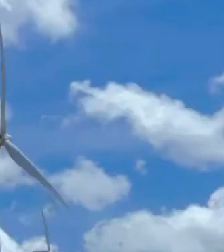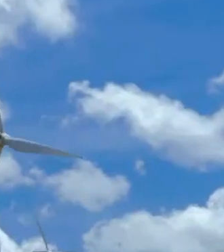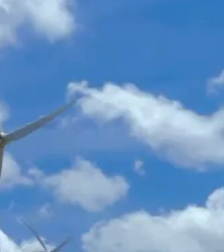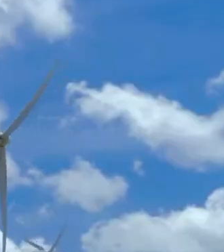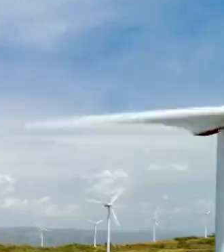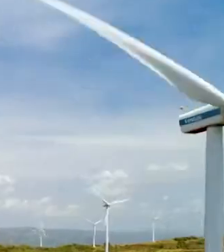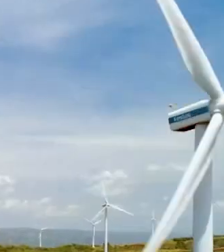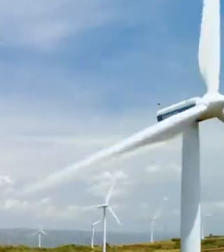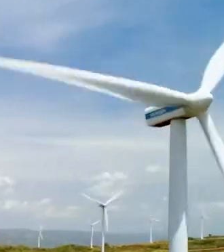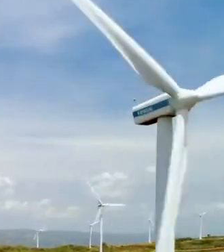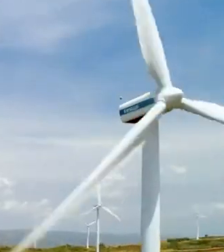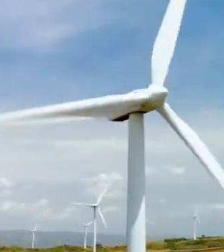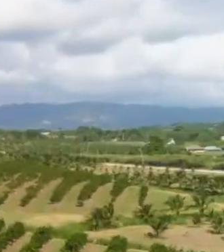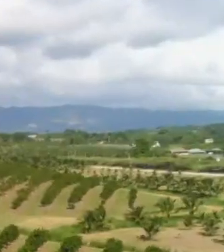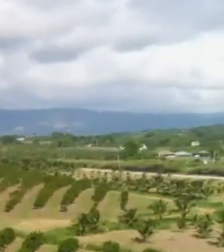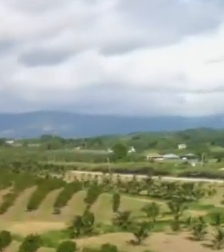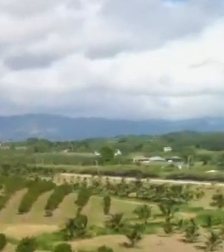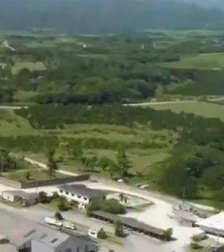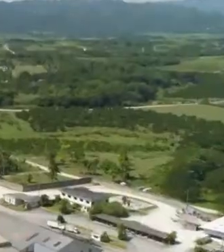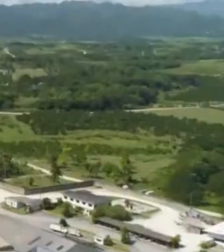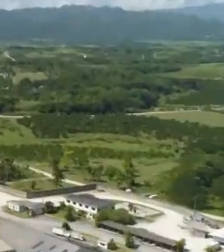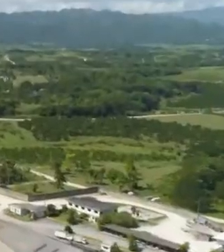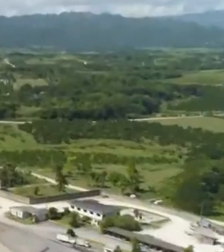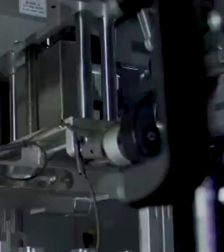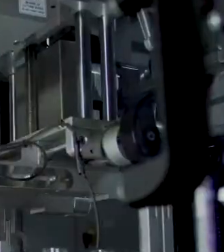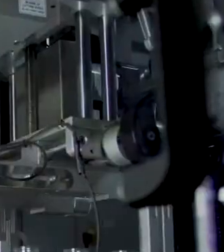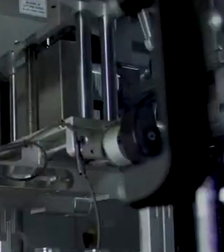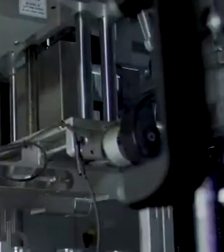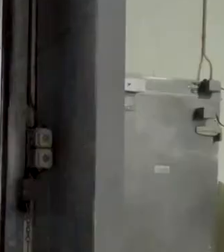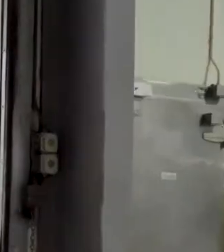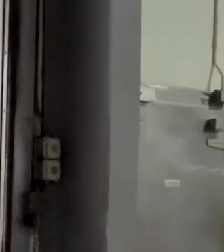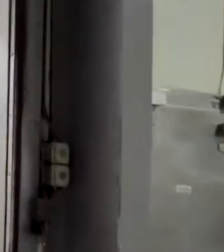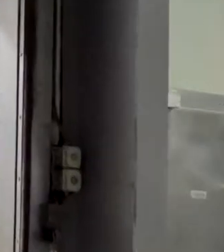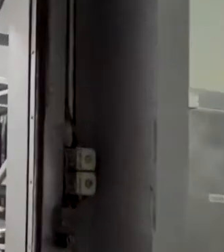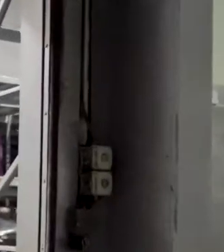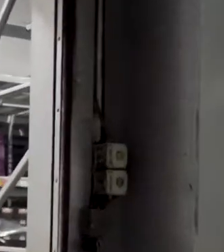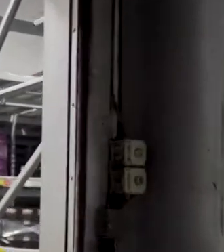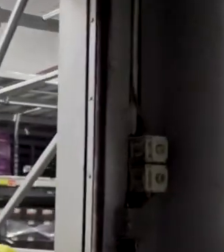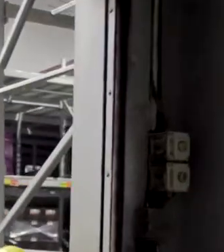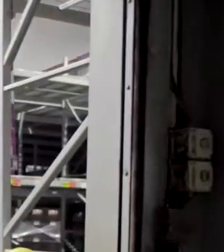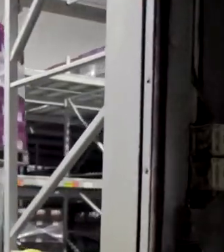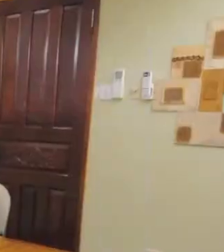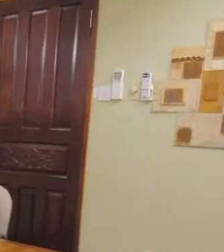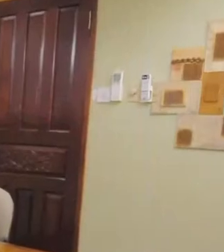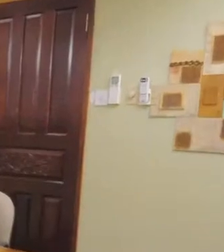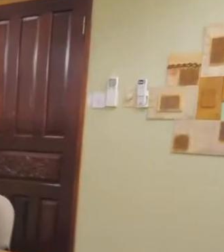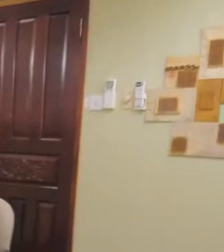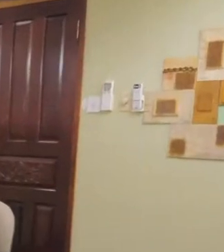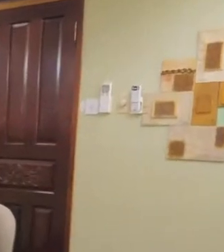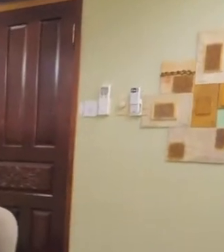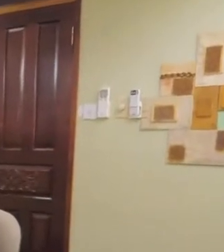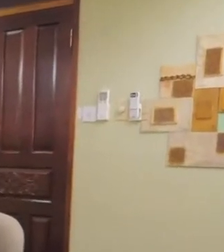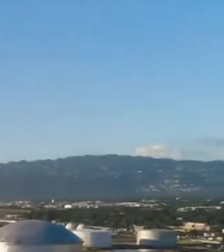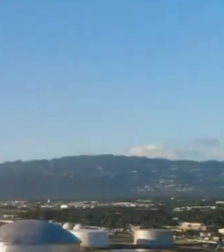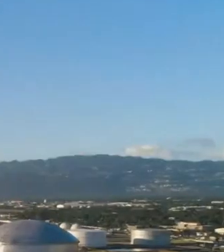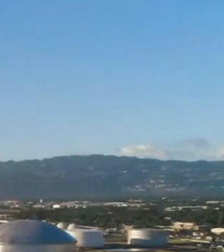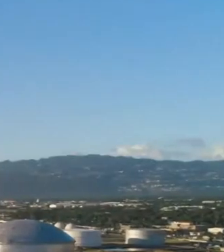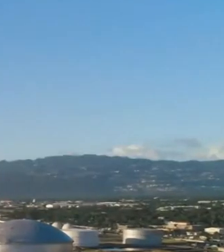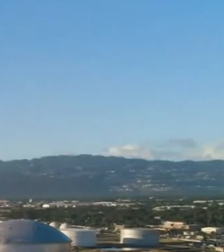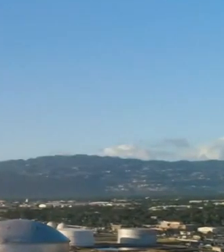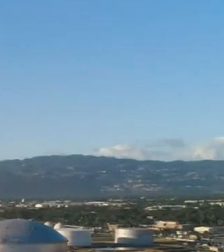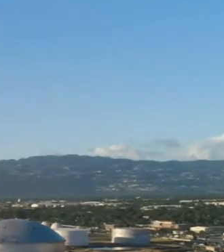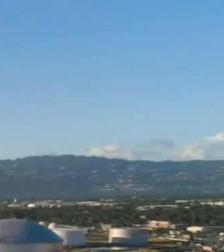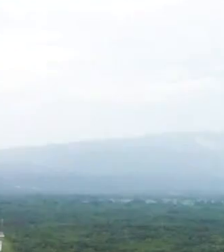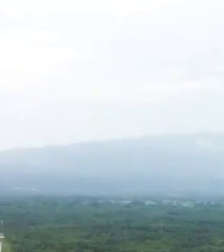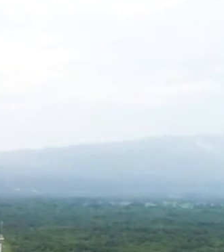in innovative opportunities and exports demanded globally. We have a vision now within our